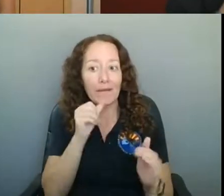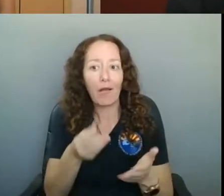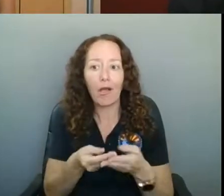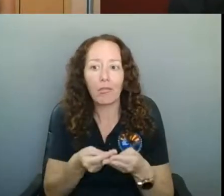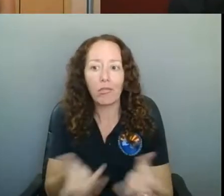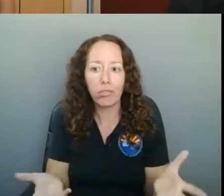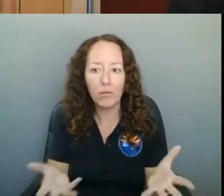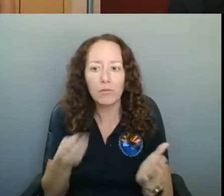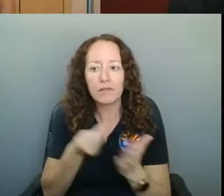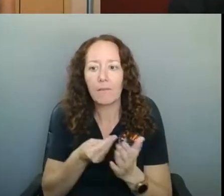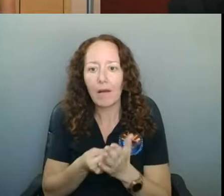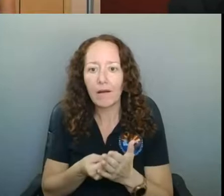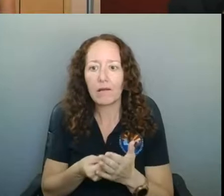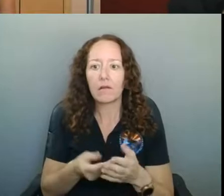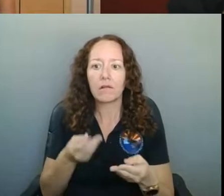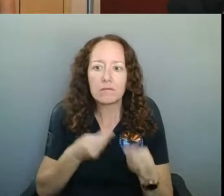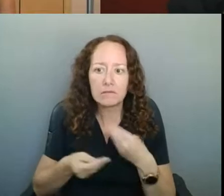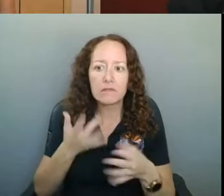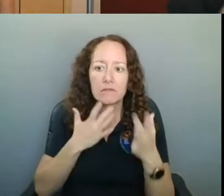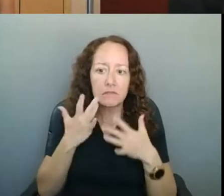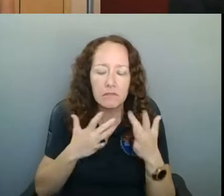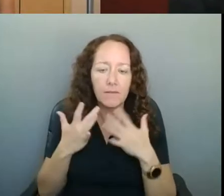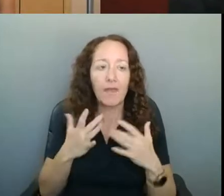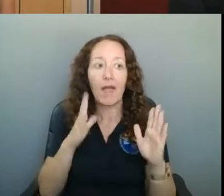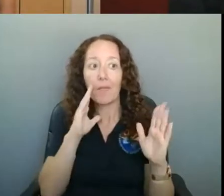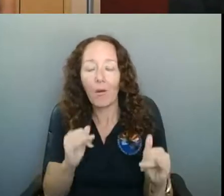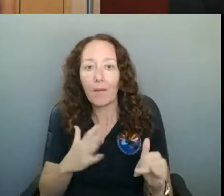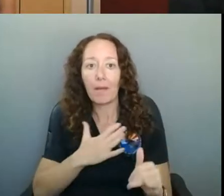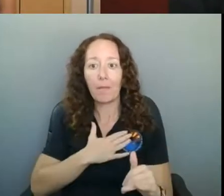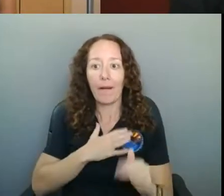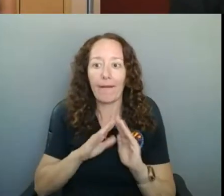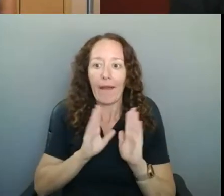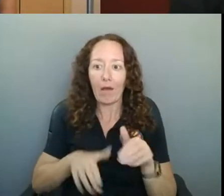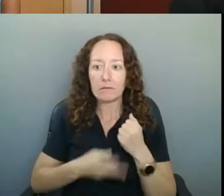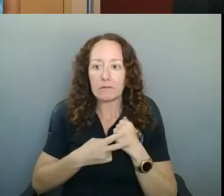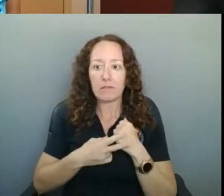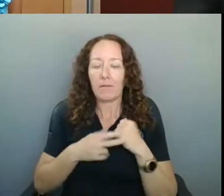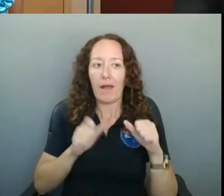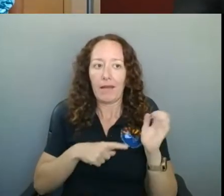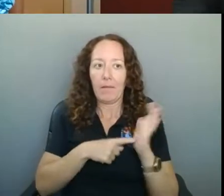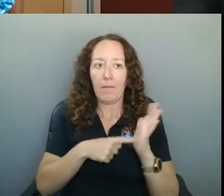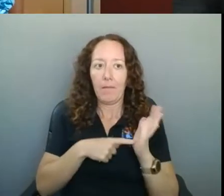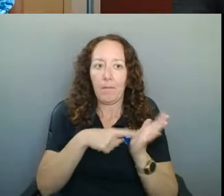lose my personal house over this at this point, but, you know, how long is this going to last?